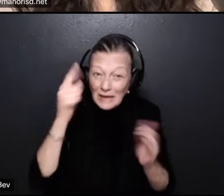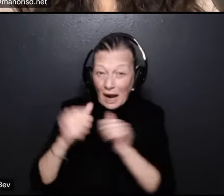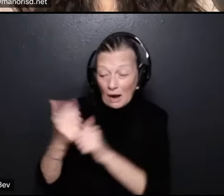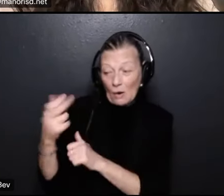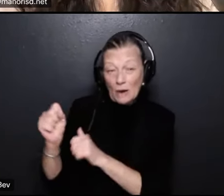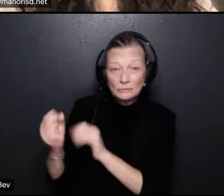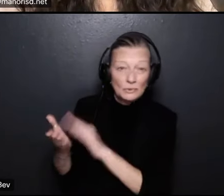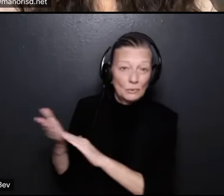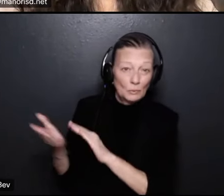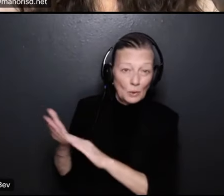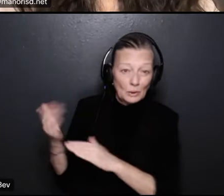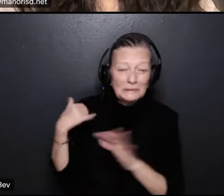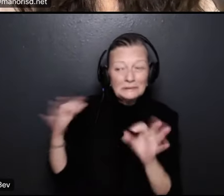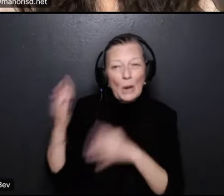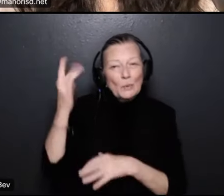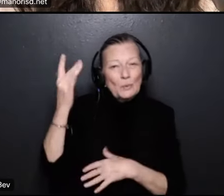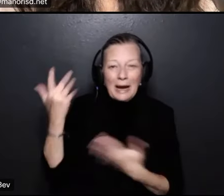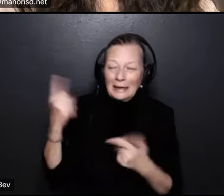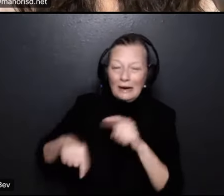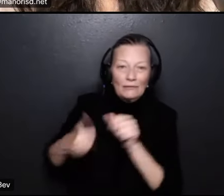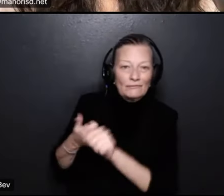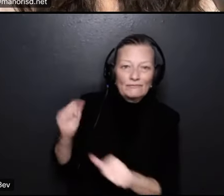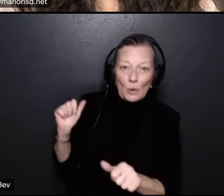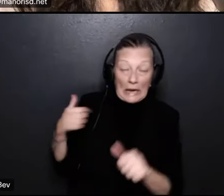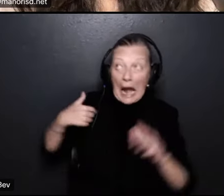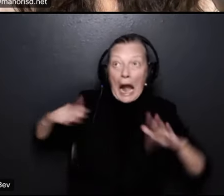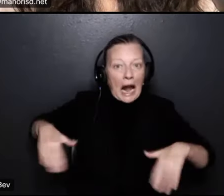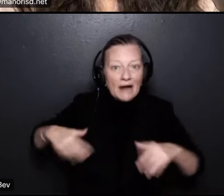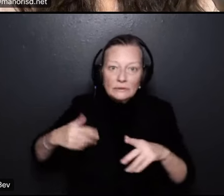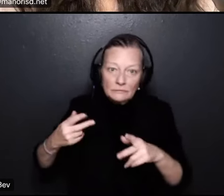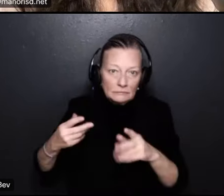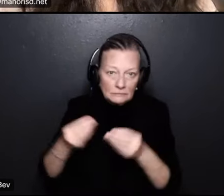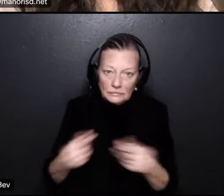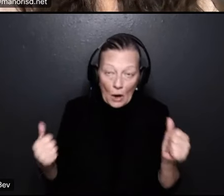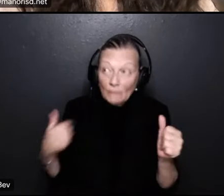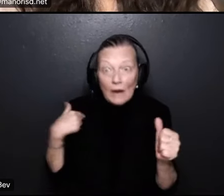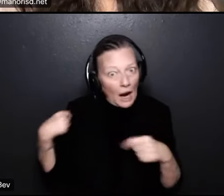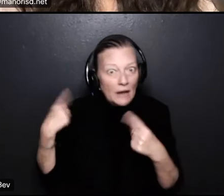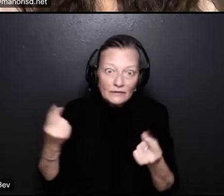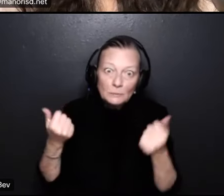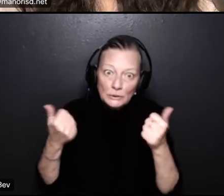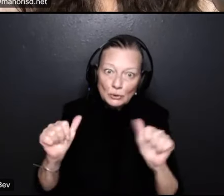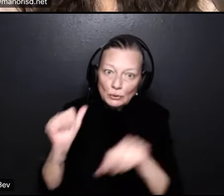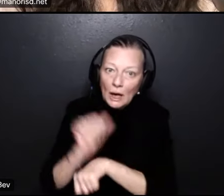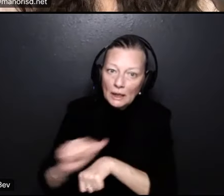we can't get out of that busing right now at least i haven't figured out a way yet and believe me i've been trying um